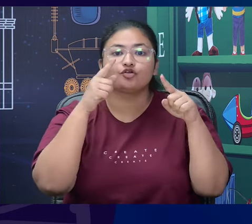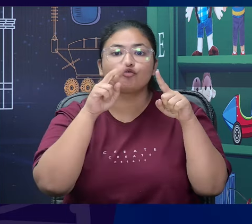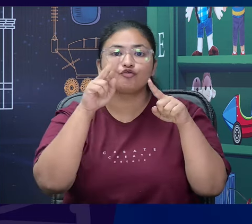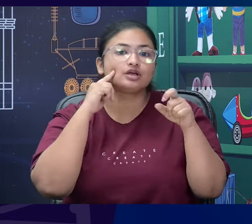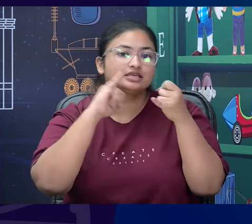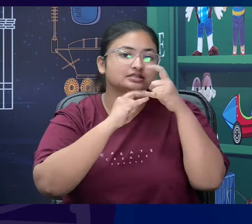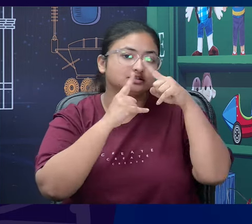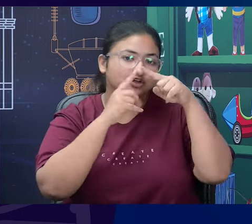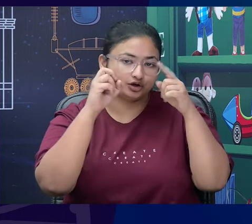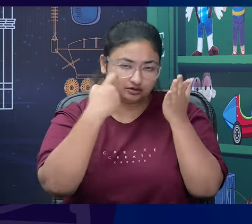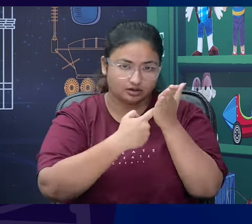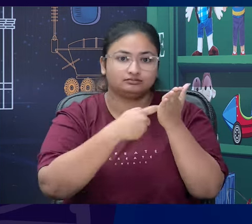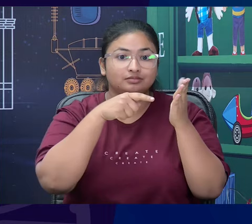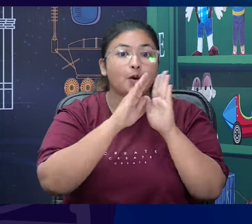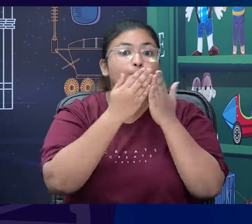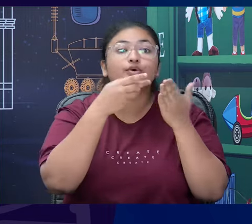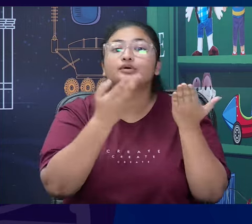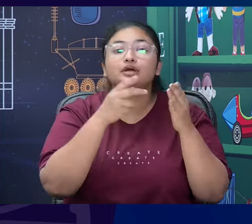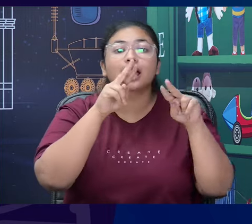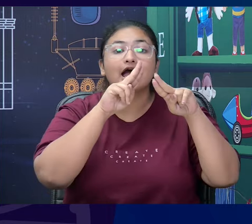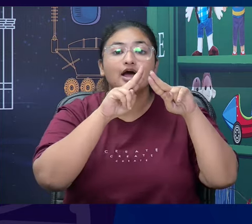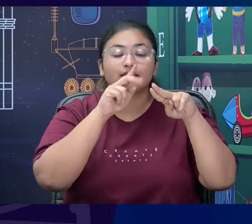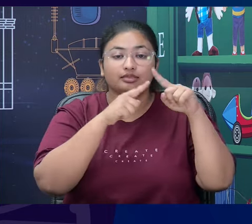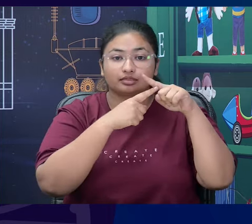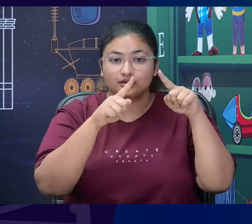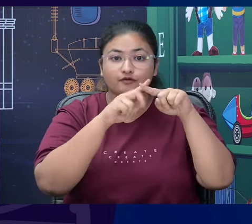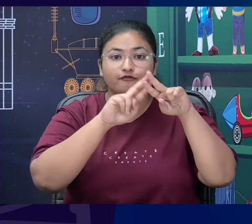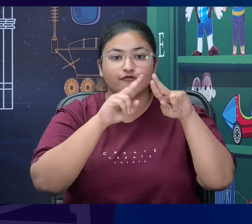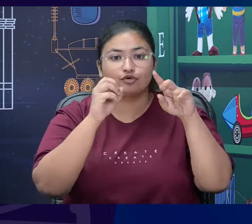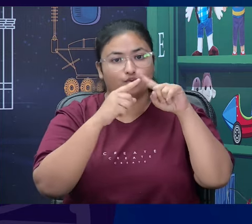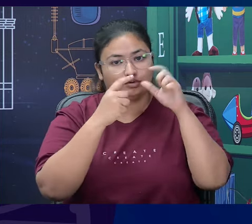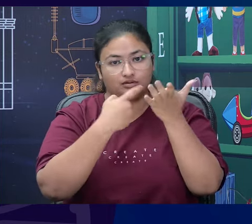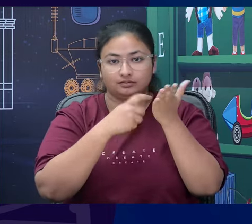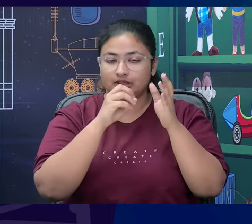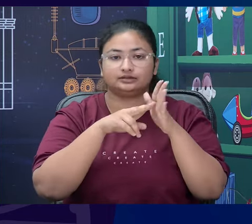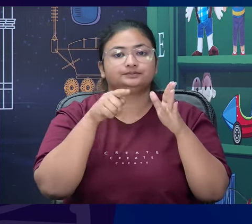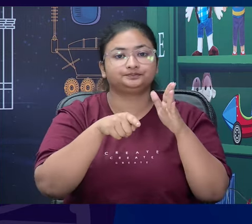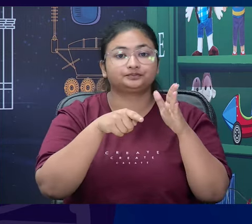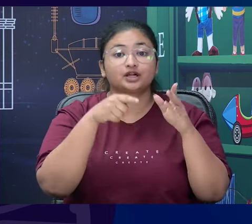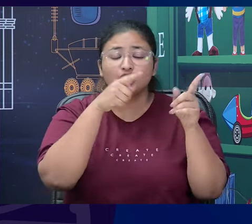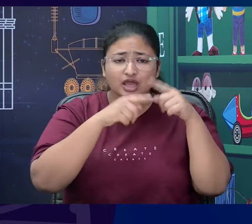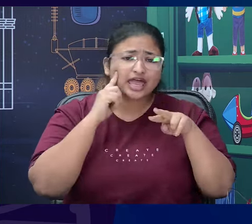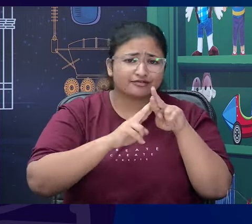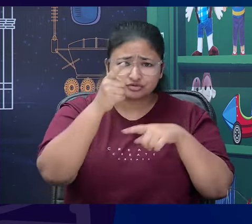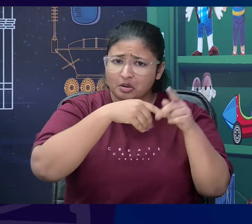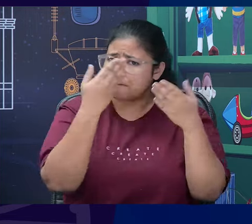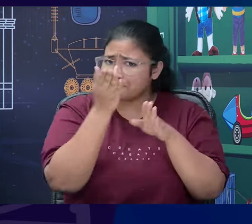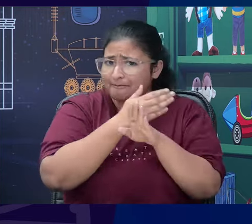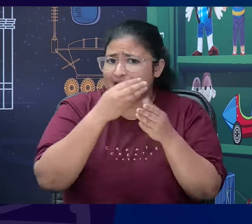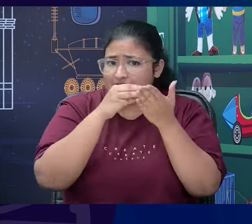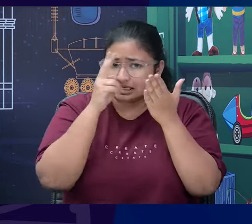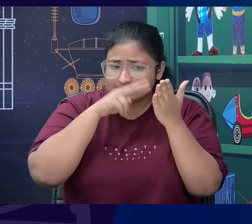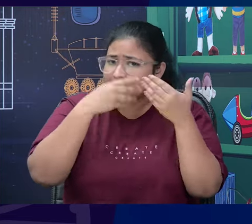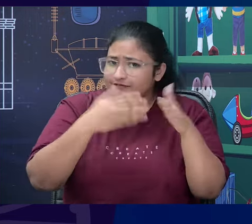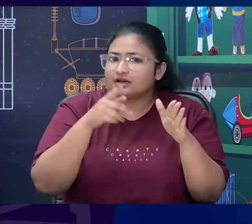Supplementary Reader. If you have any questions, any queries, please reach out to us. If you have read this chapter and there is something that